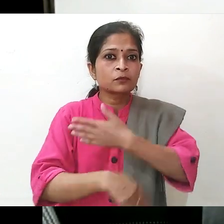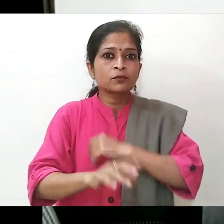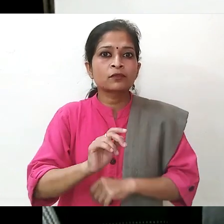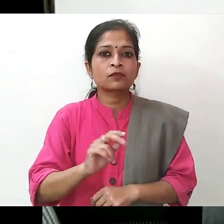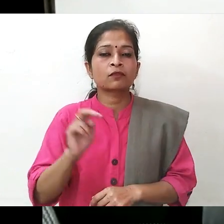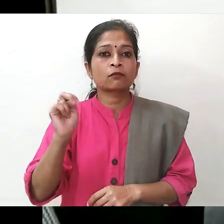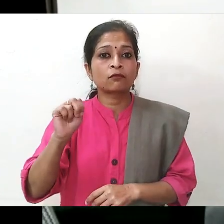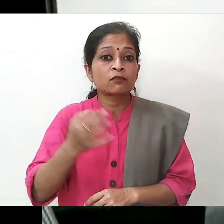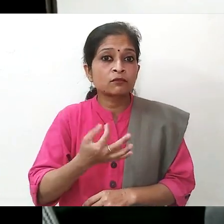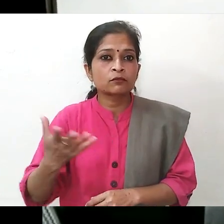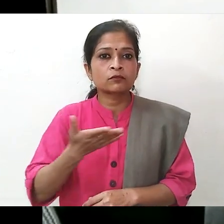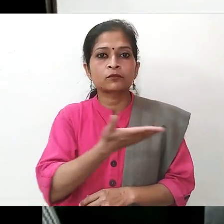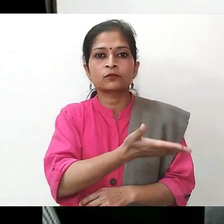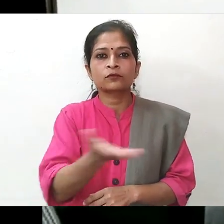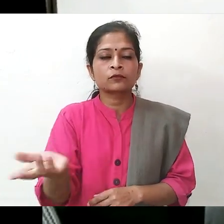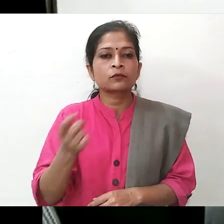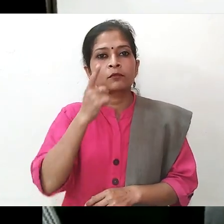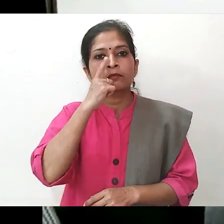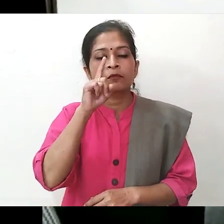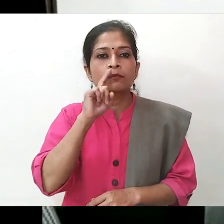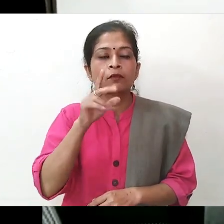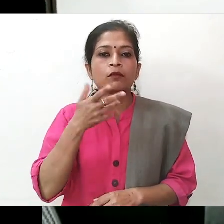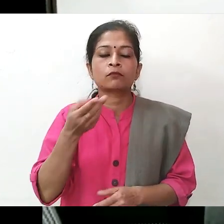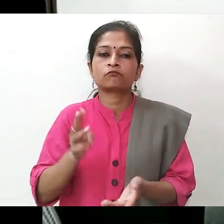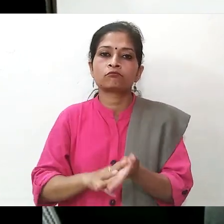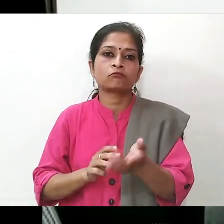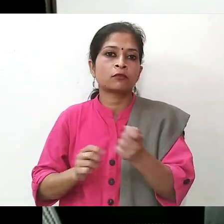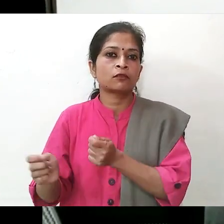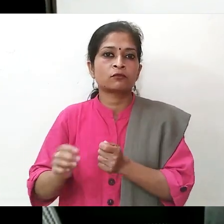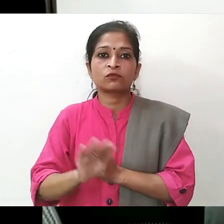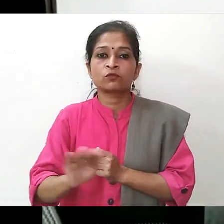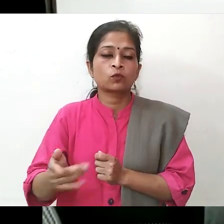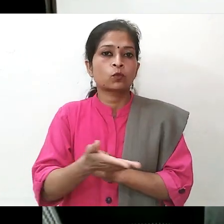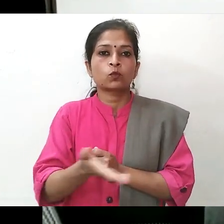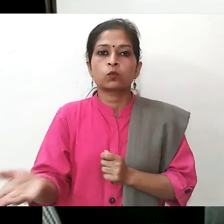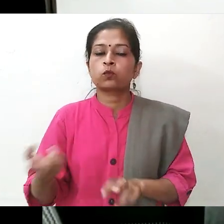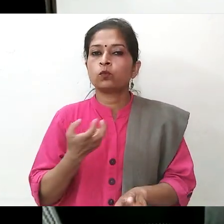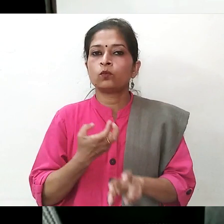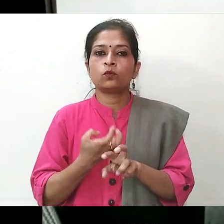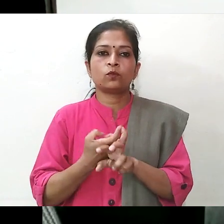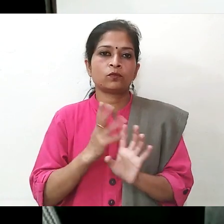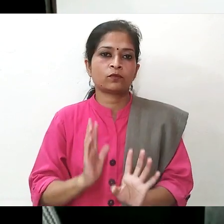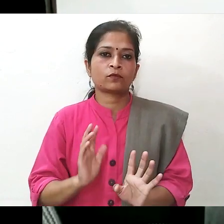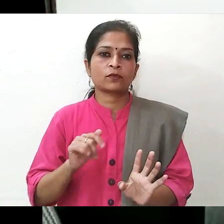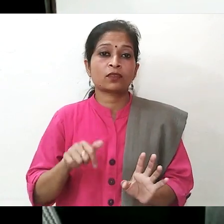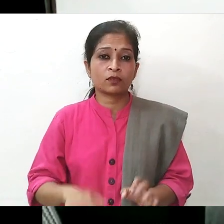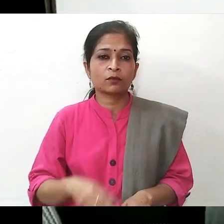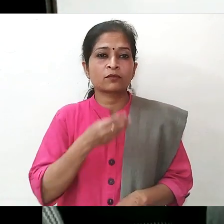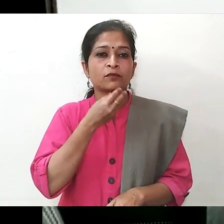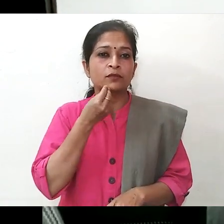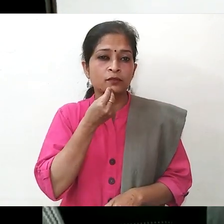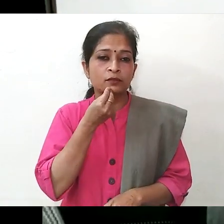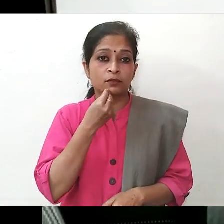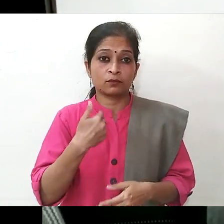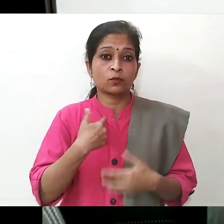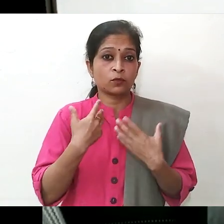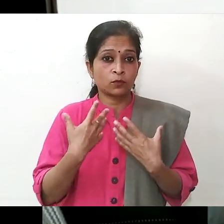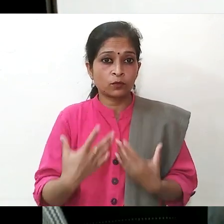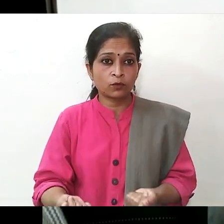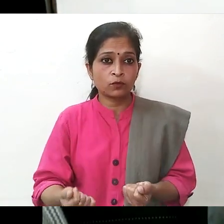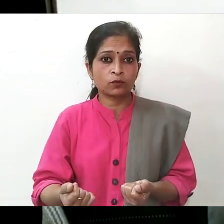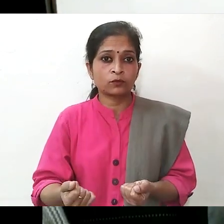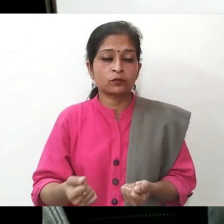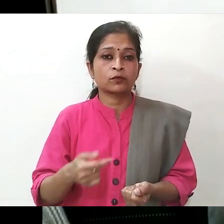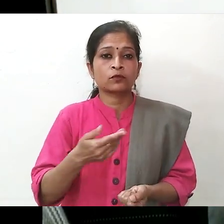manage them. I would like to request to follow a few